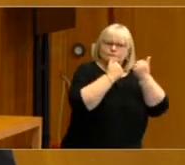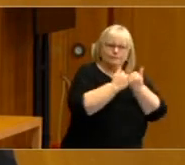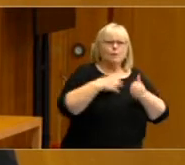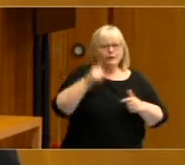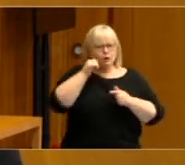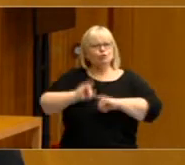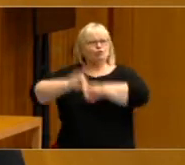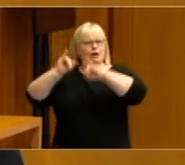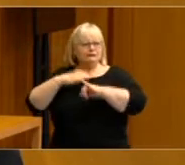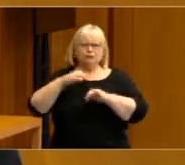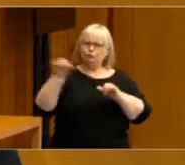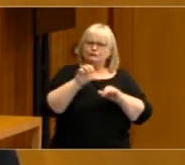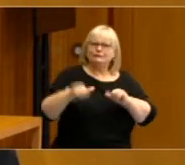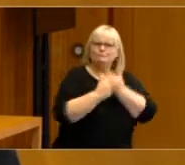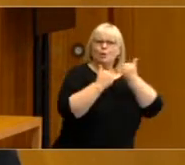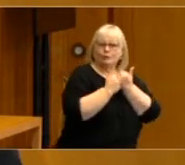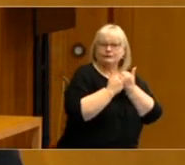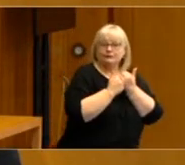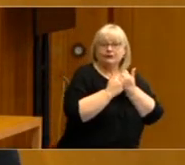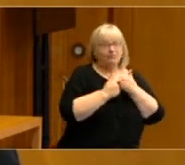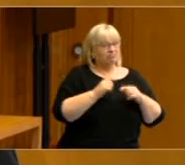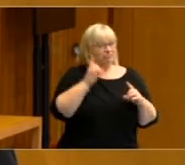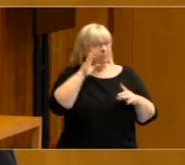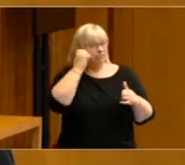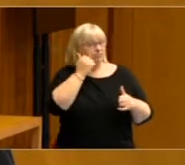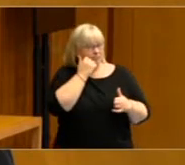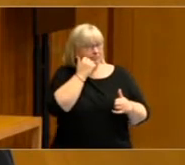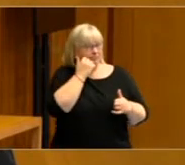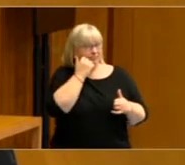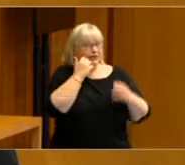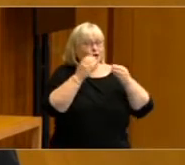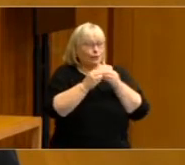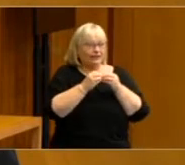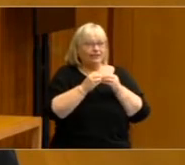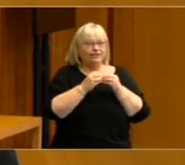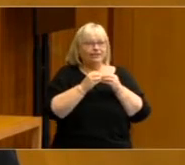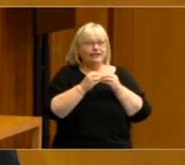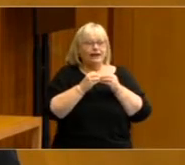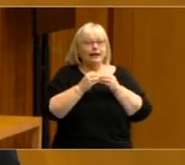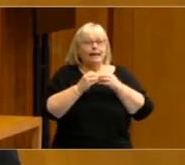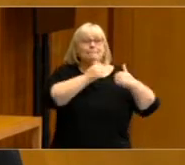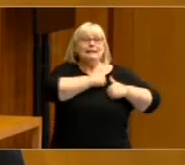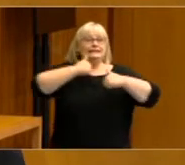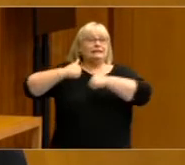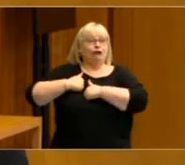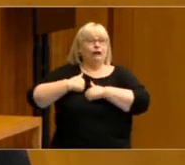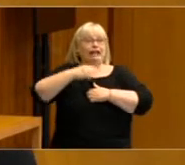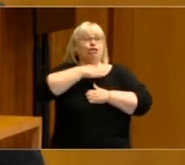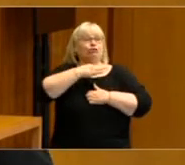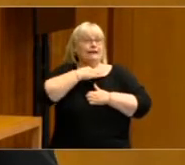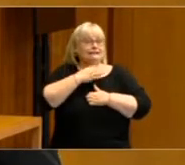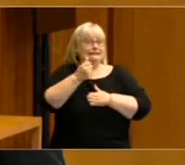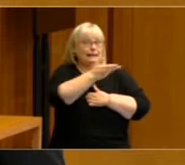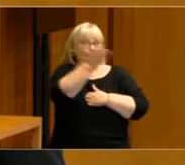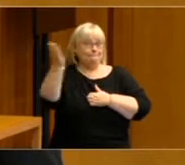crisis. And this has particularly been shown in the context of external military threats. An example